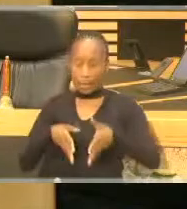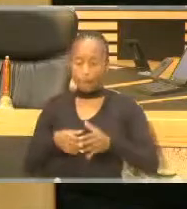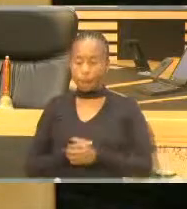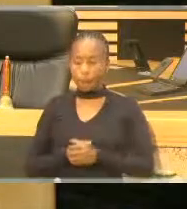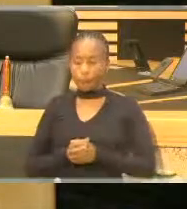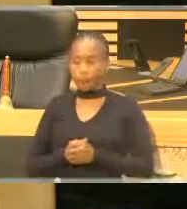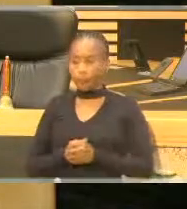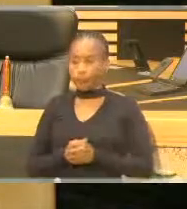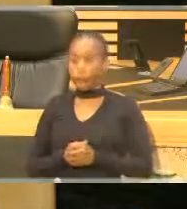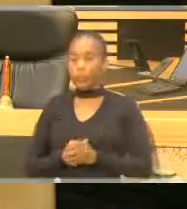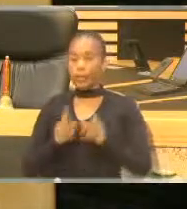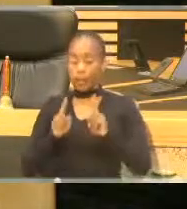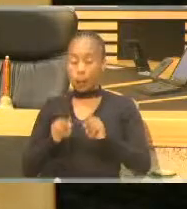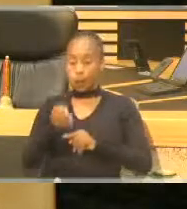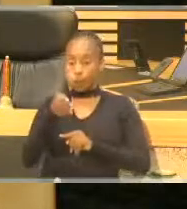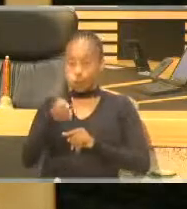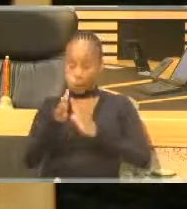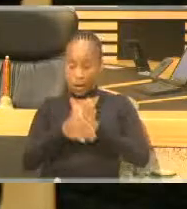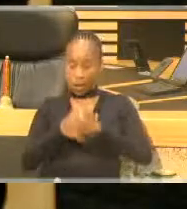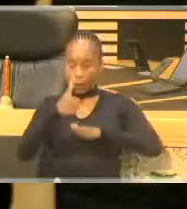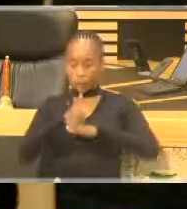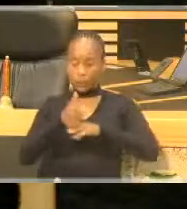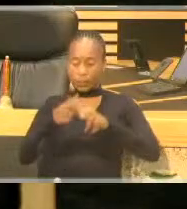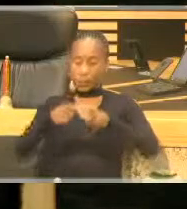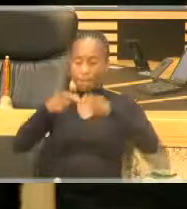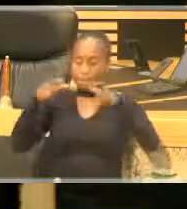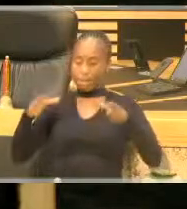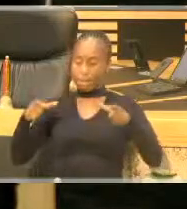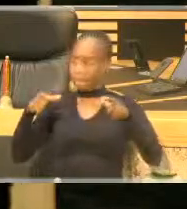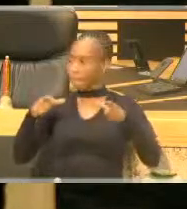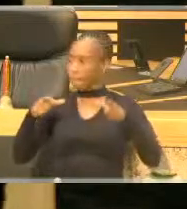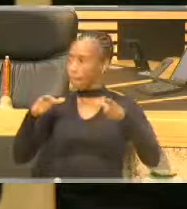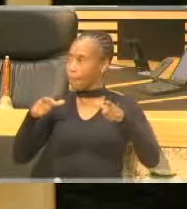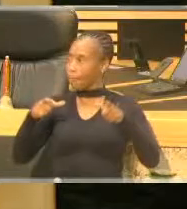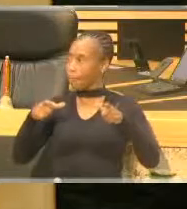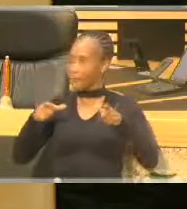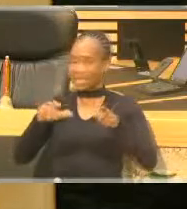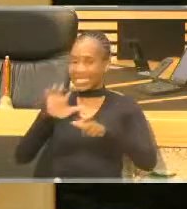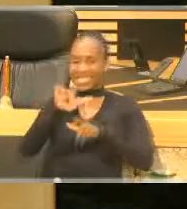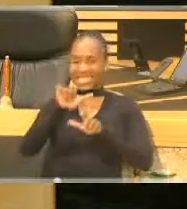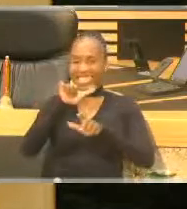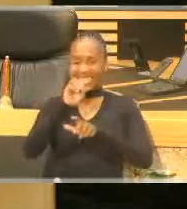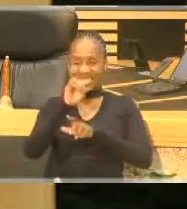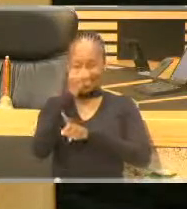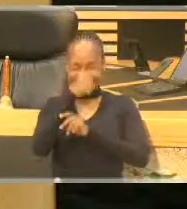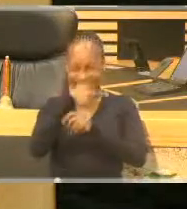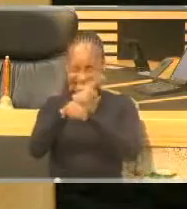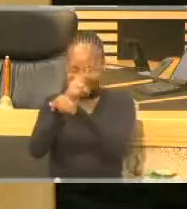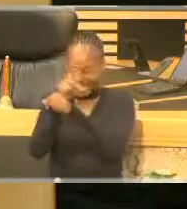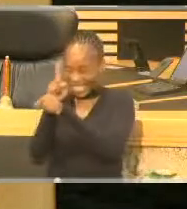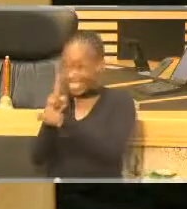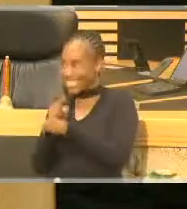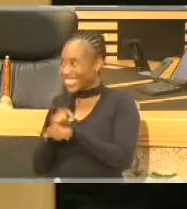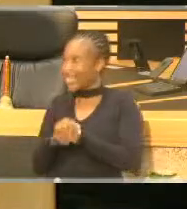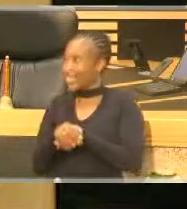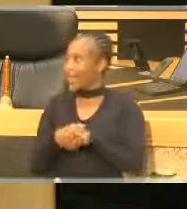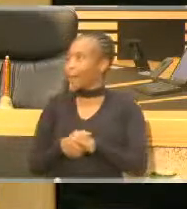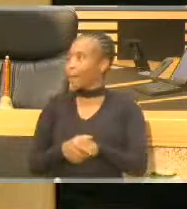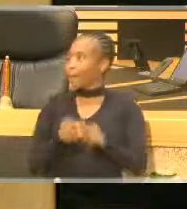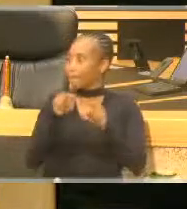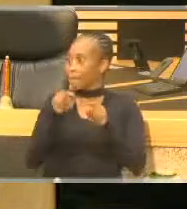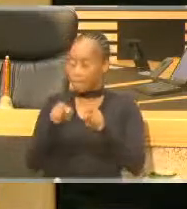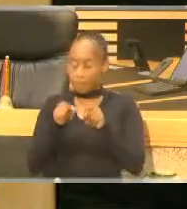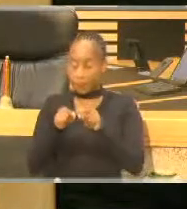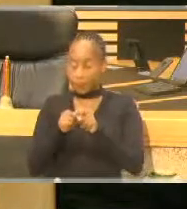Tapping you into the foundations of one of the great science from the East, Sun Tzu had this observation